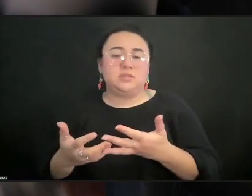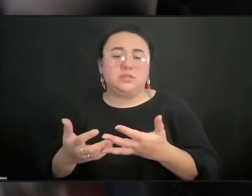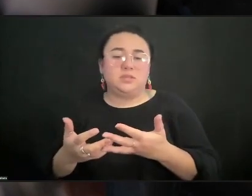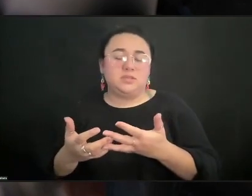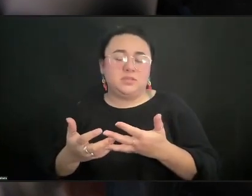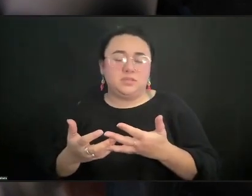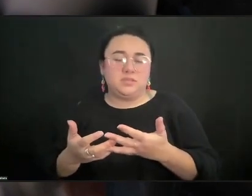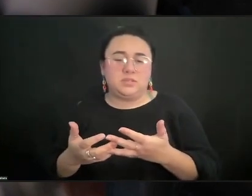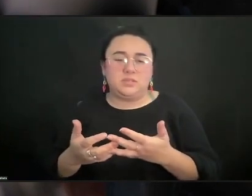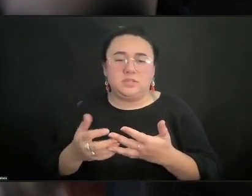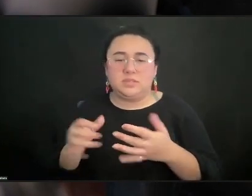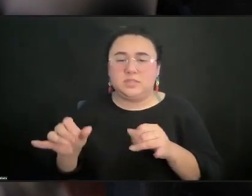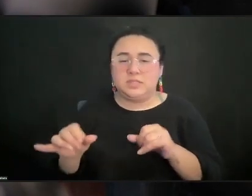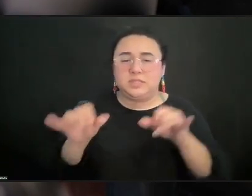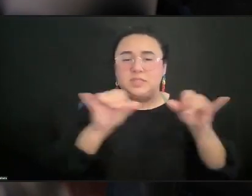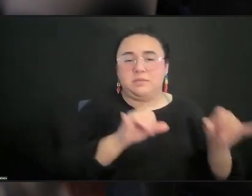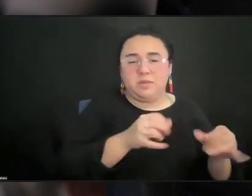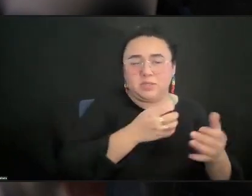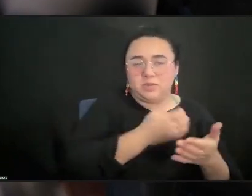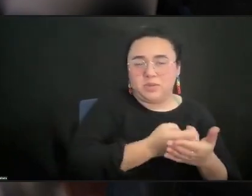the economic organisms.